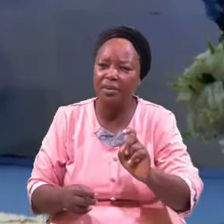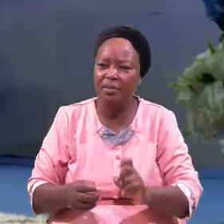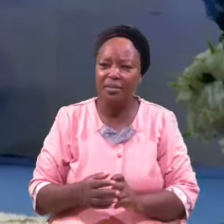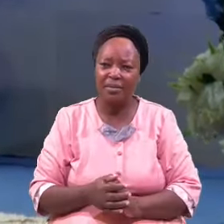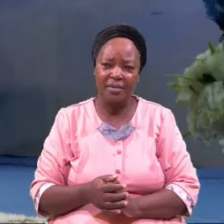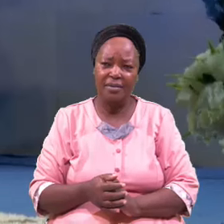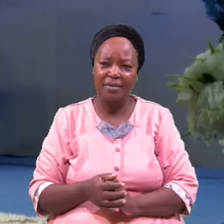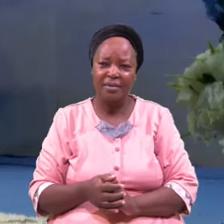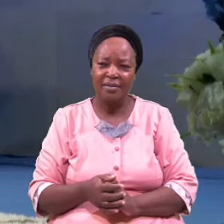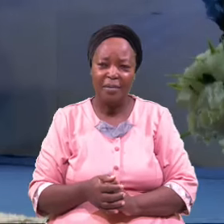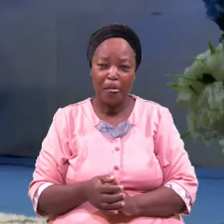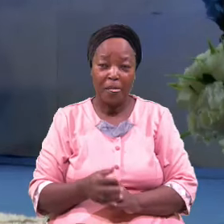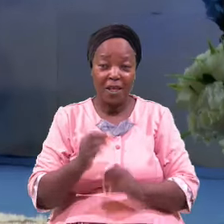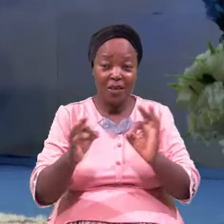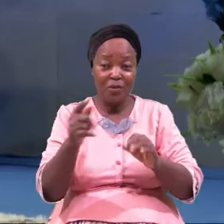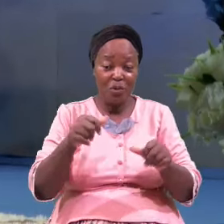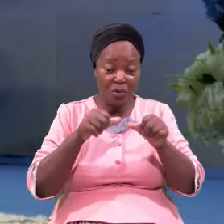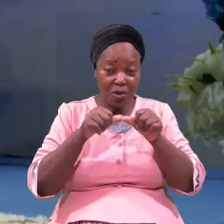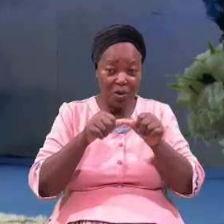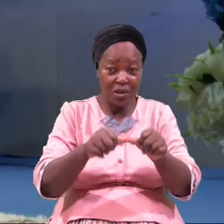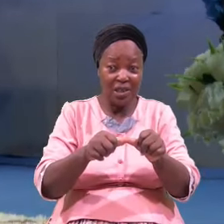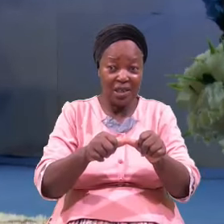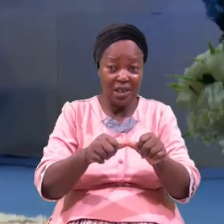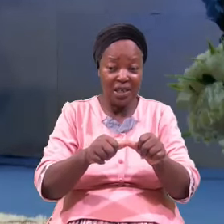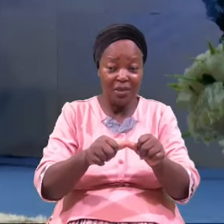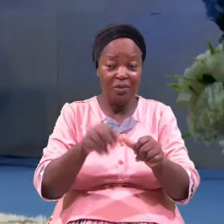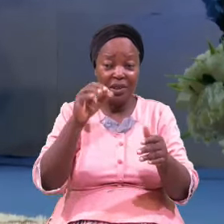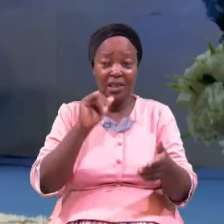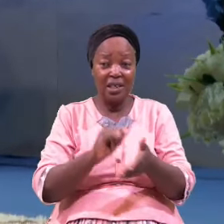If You Keep The Stolen Blessing